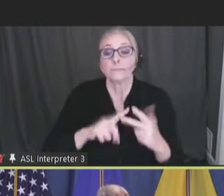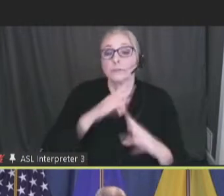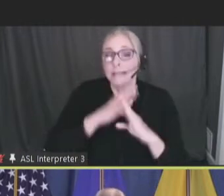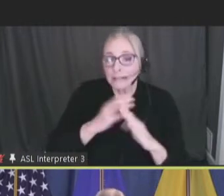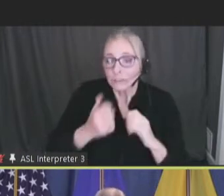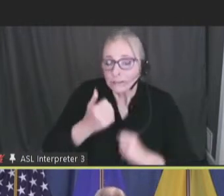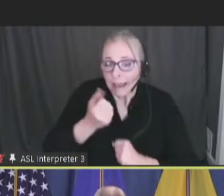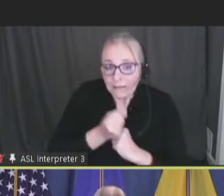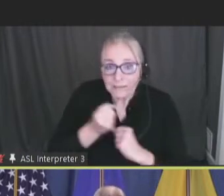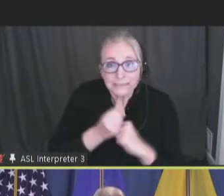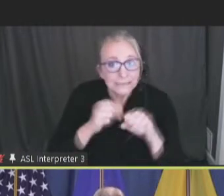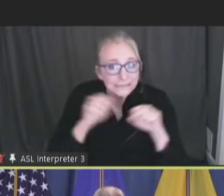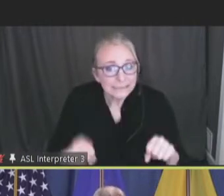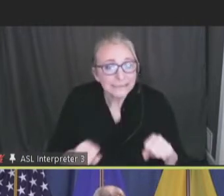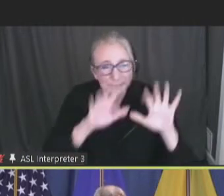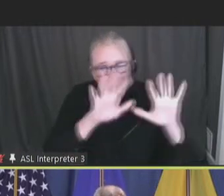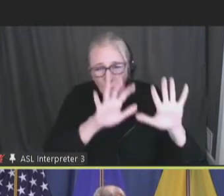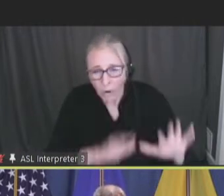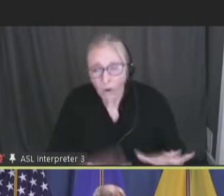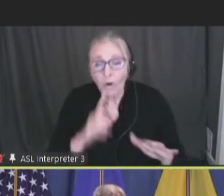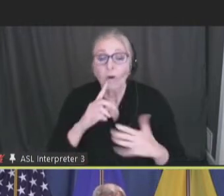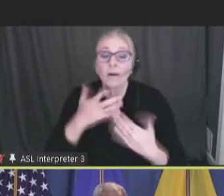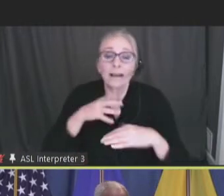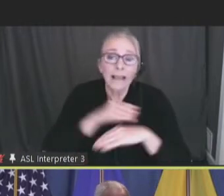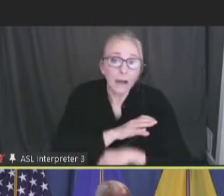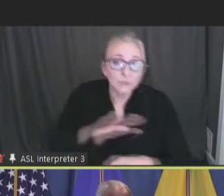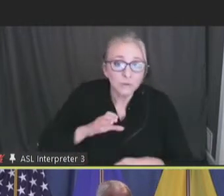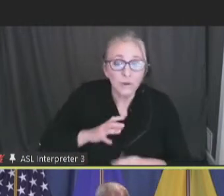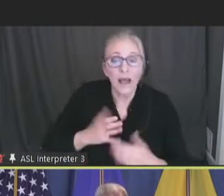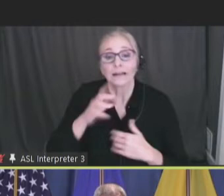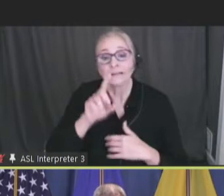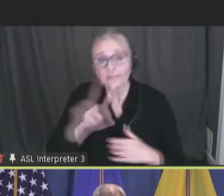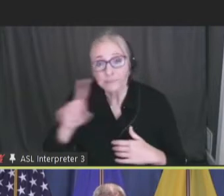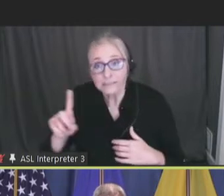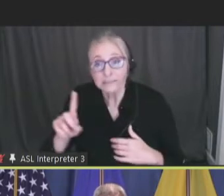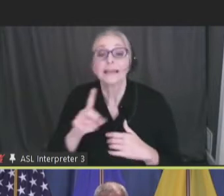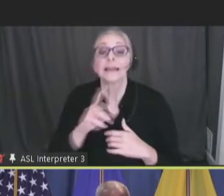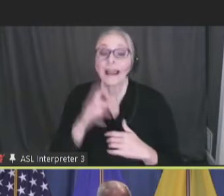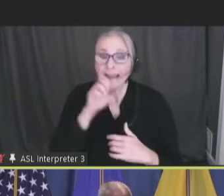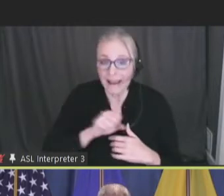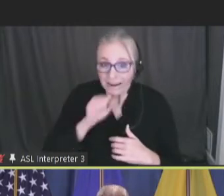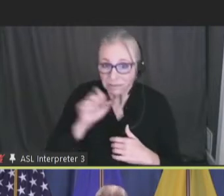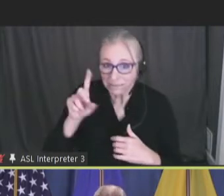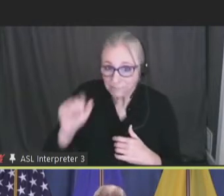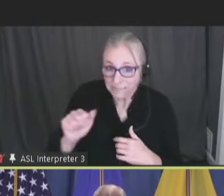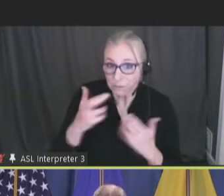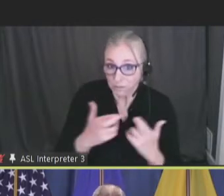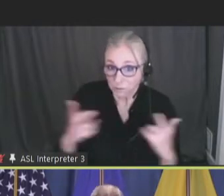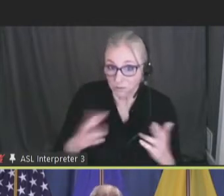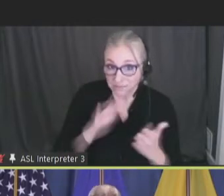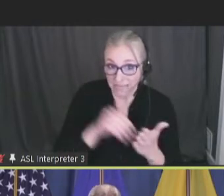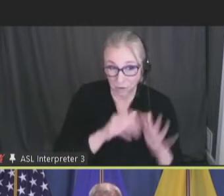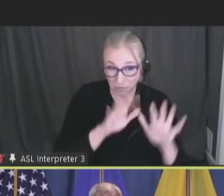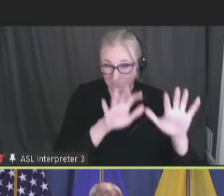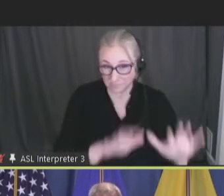advocacy systems, councils on developmental disabilities, and our aging and disability resource centers.